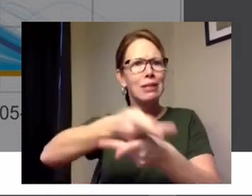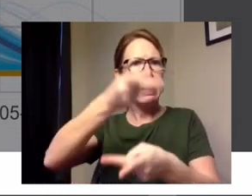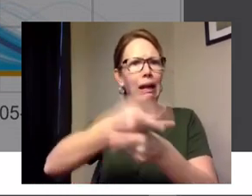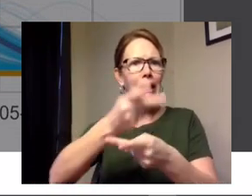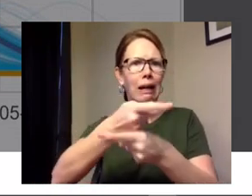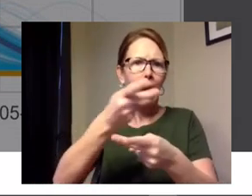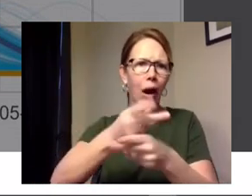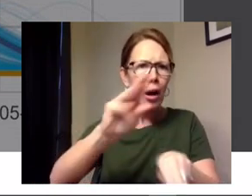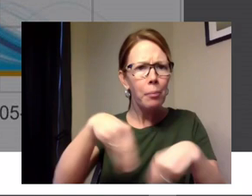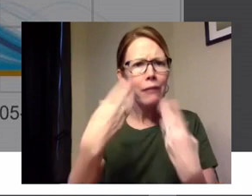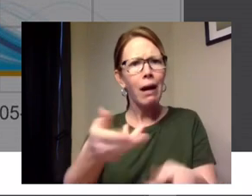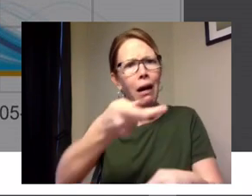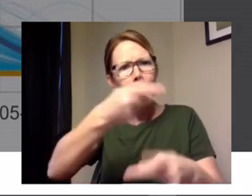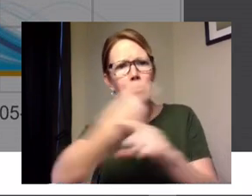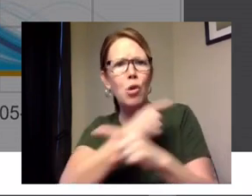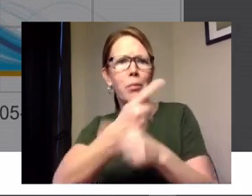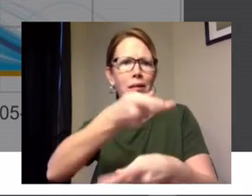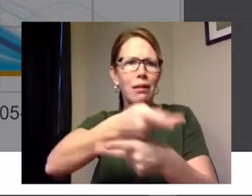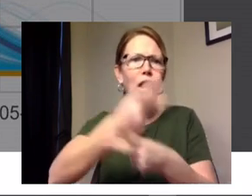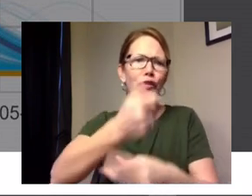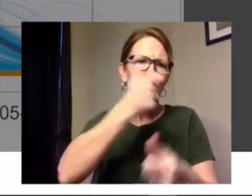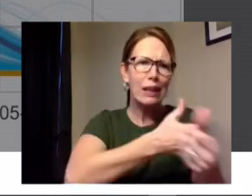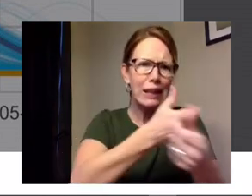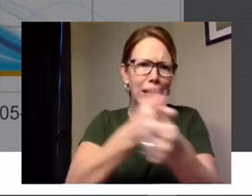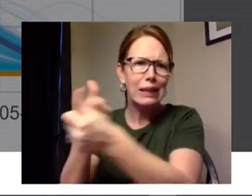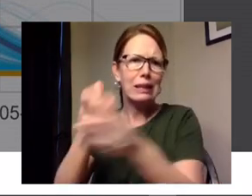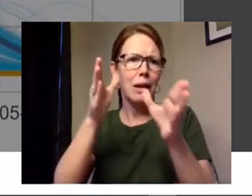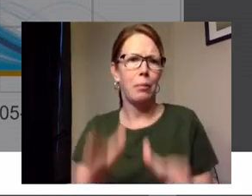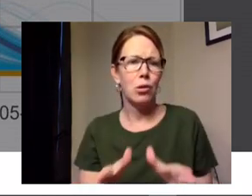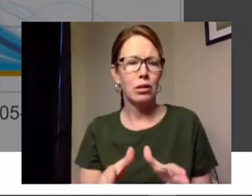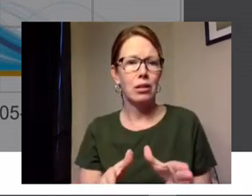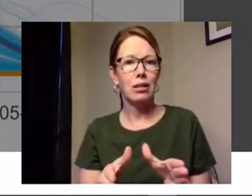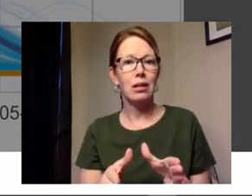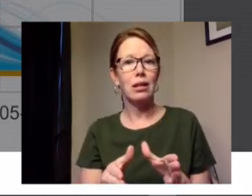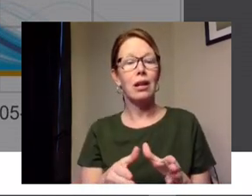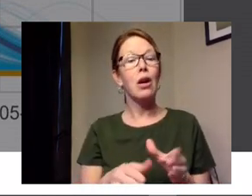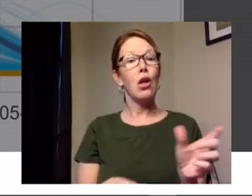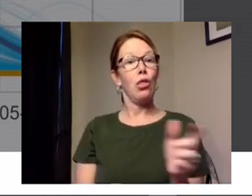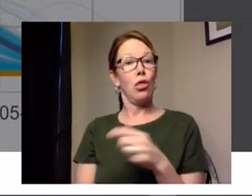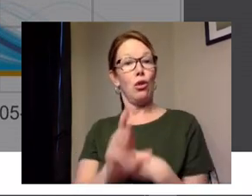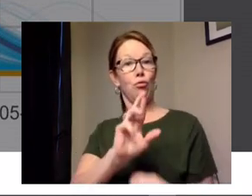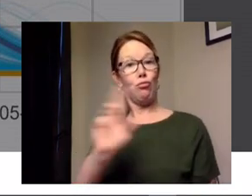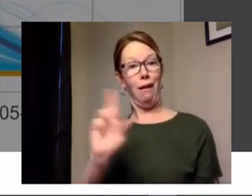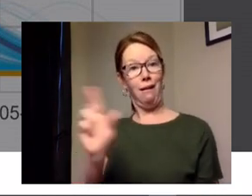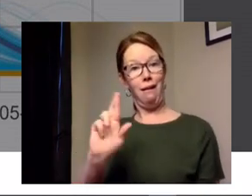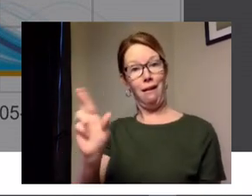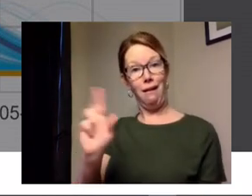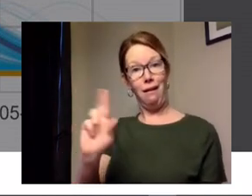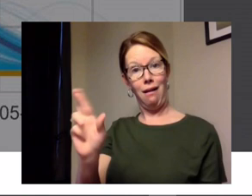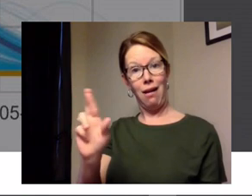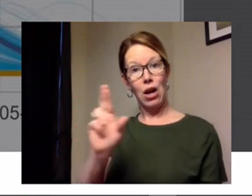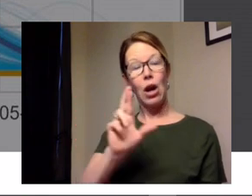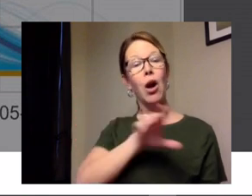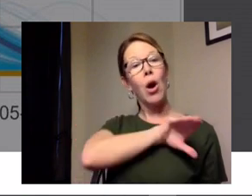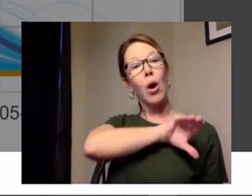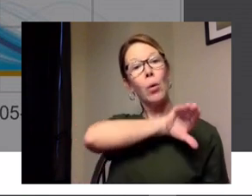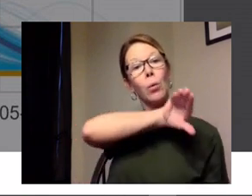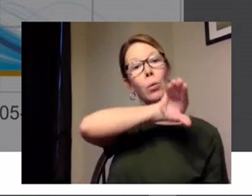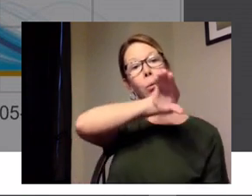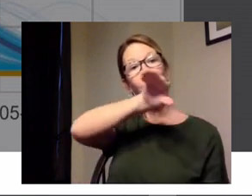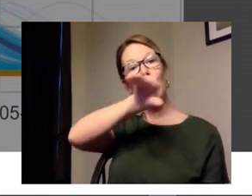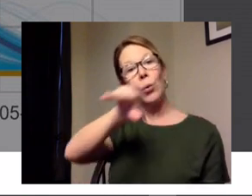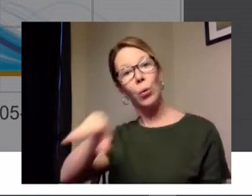care for that many persons in contrast the curve on the right which you can see is much more flat